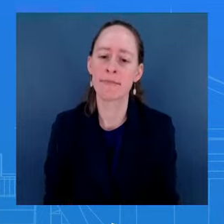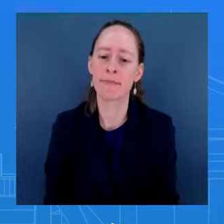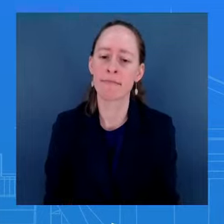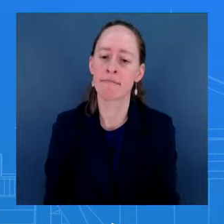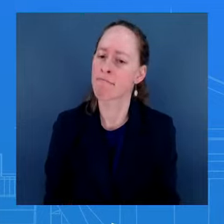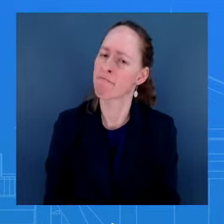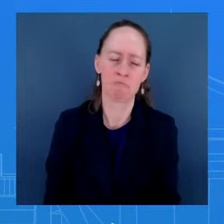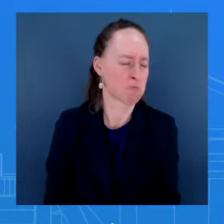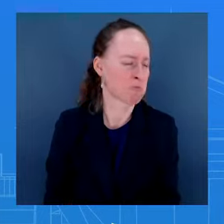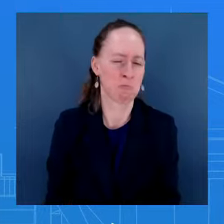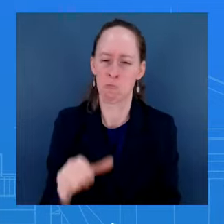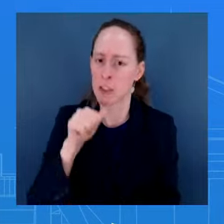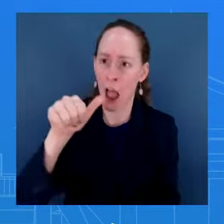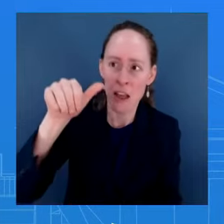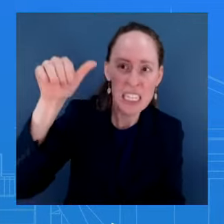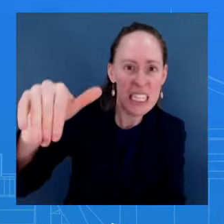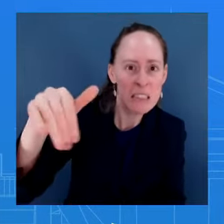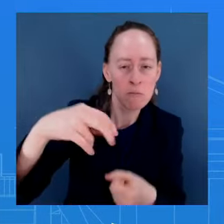Thank you, Karine.